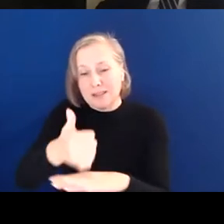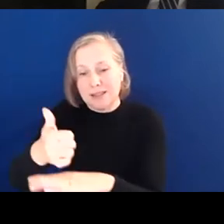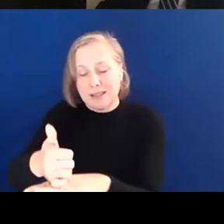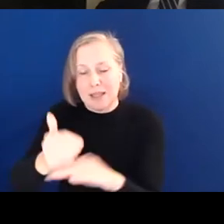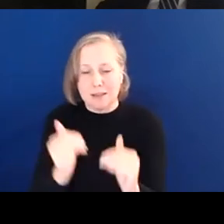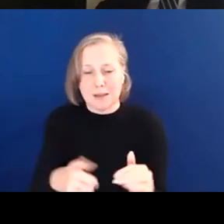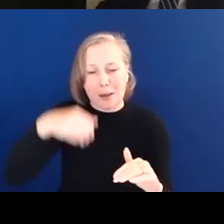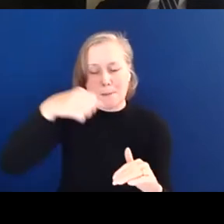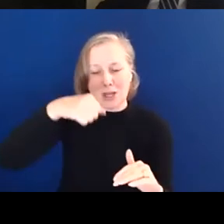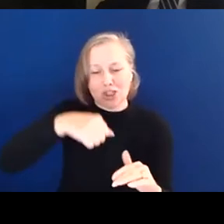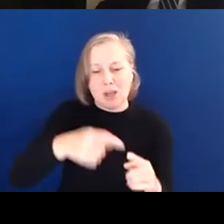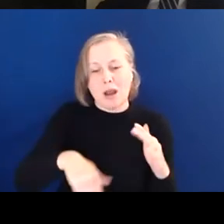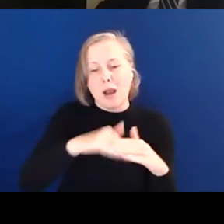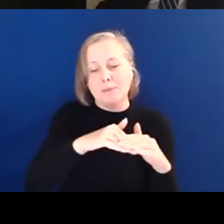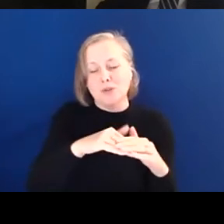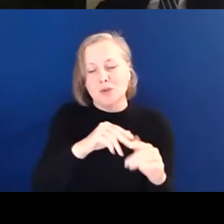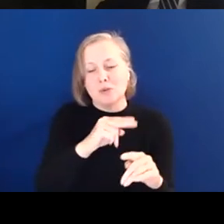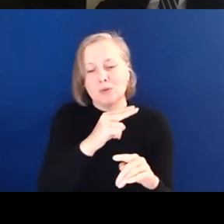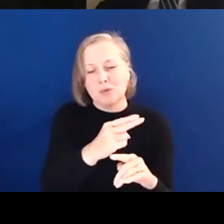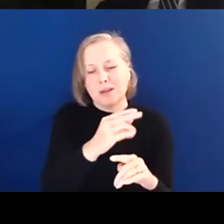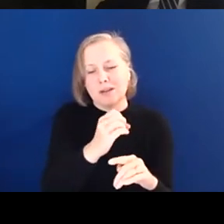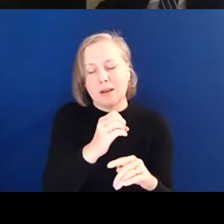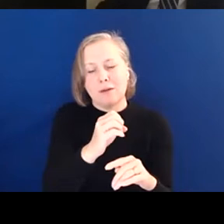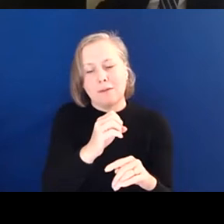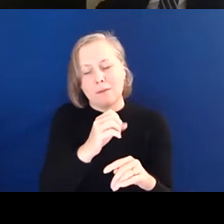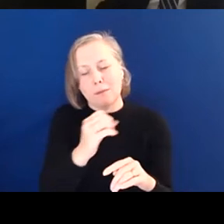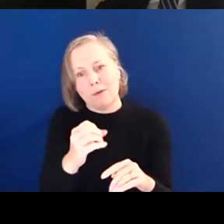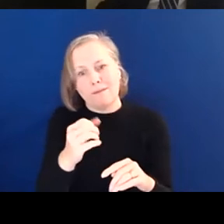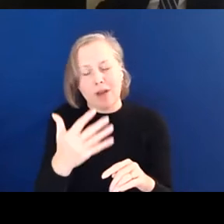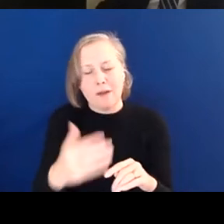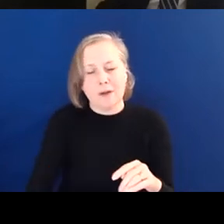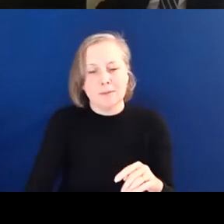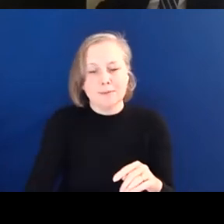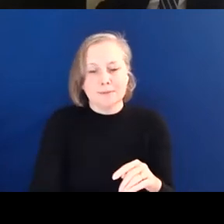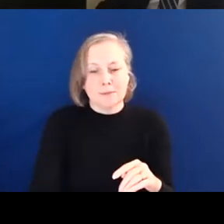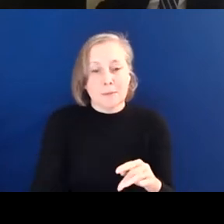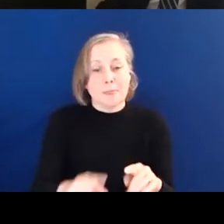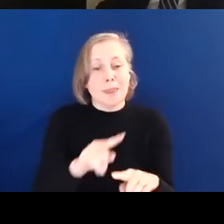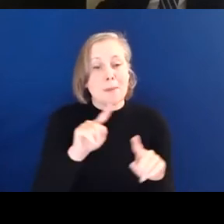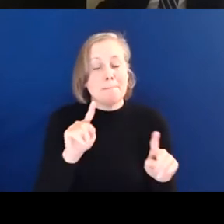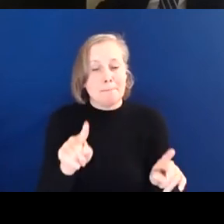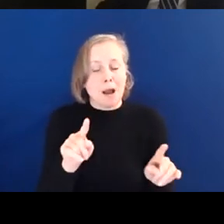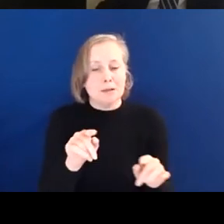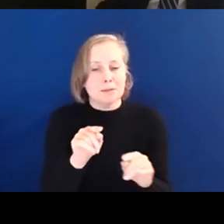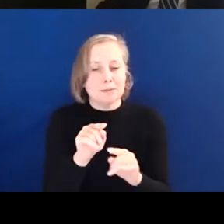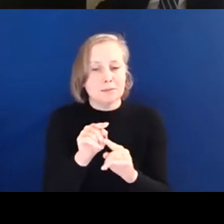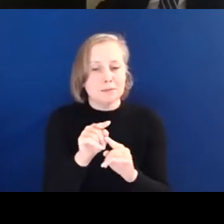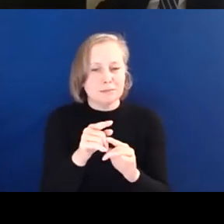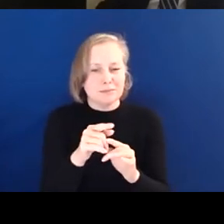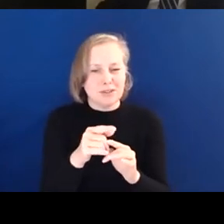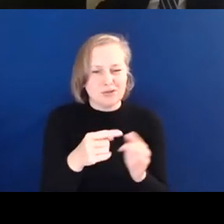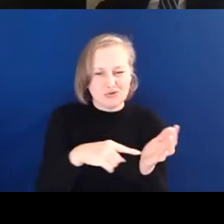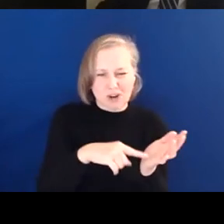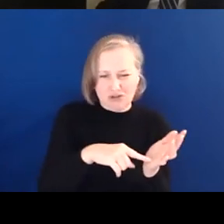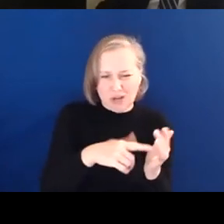24.5. Despite this pledge, budget and spending review documents published last week by the Treasury appear to include no